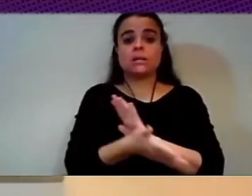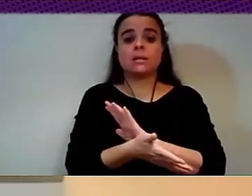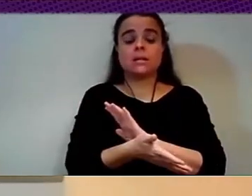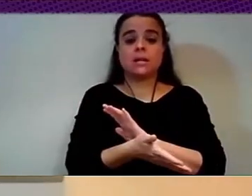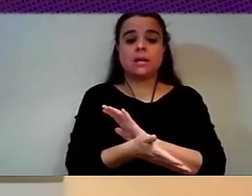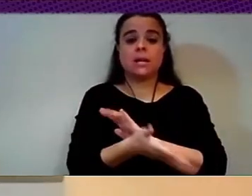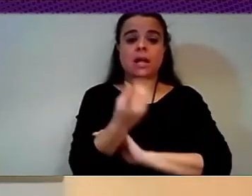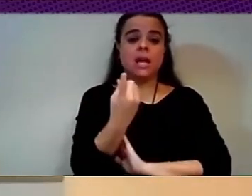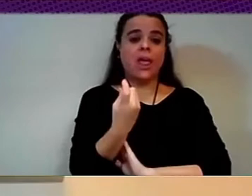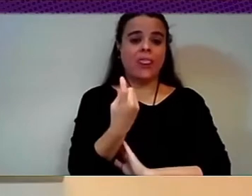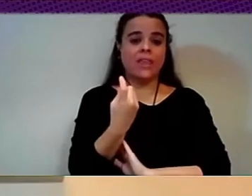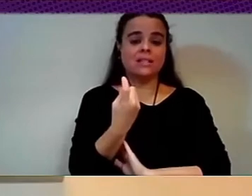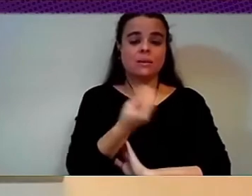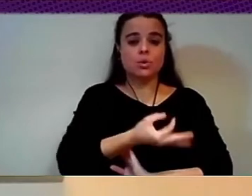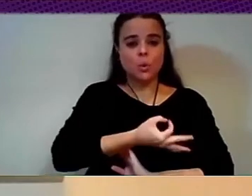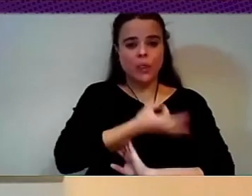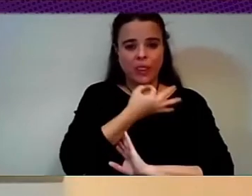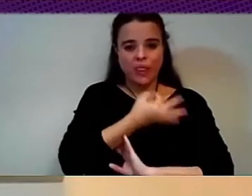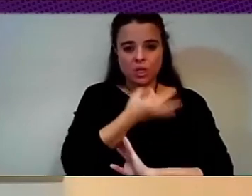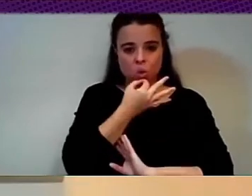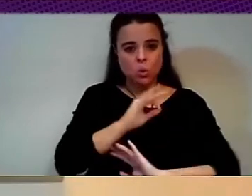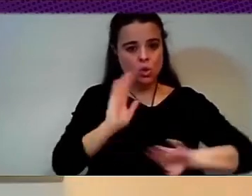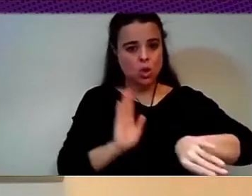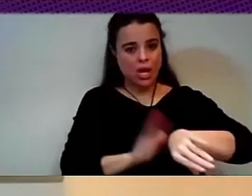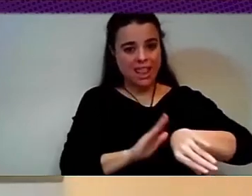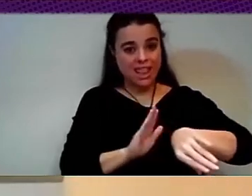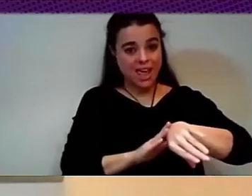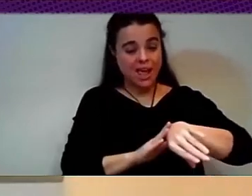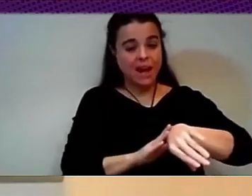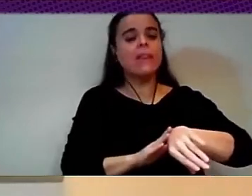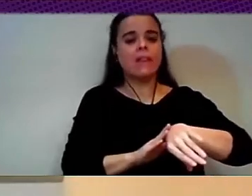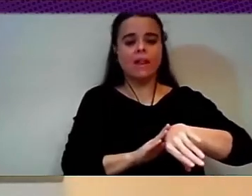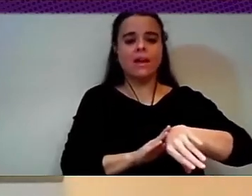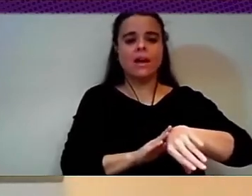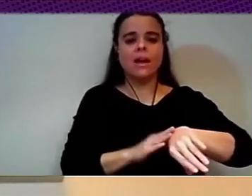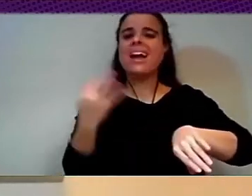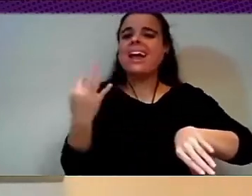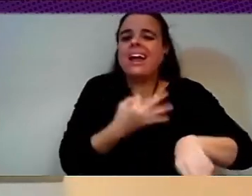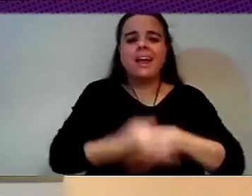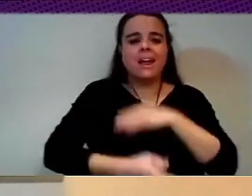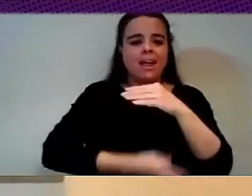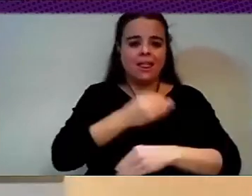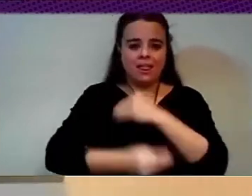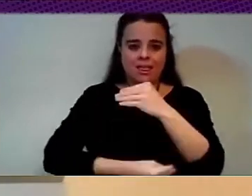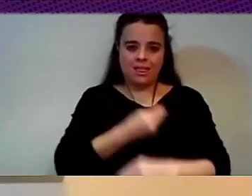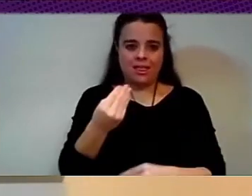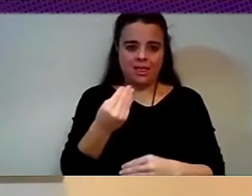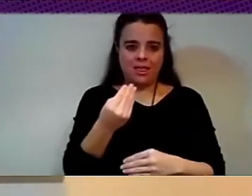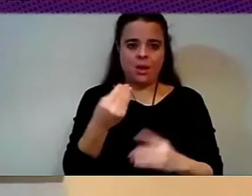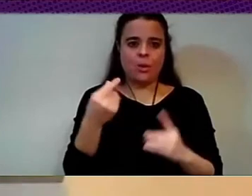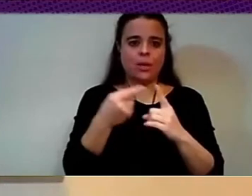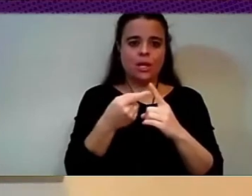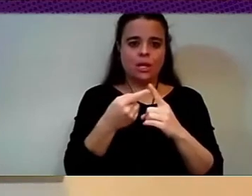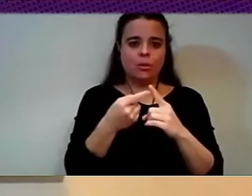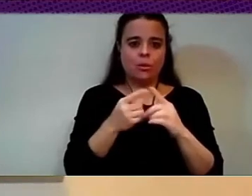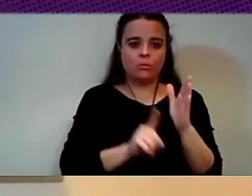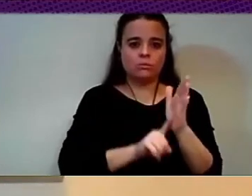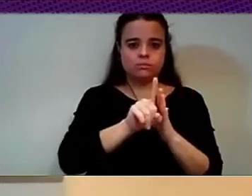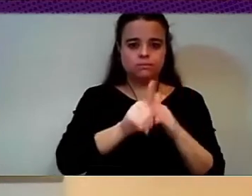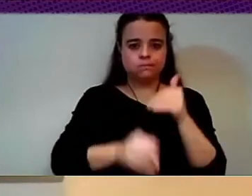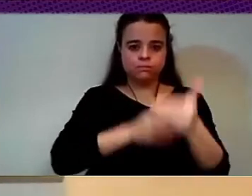what we need to do moving forward. So going back, so the question of also this ideological